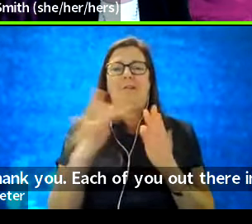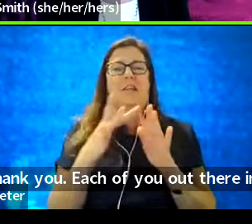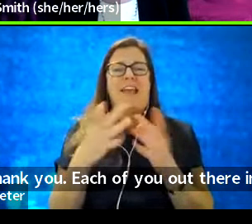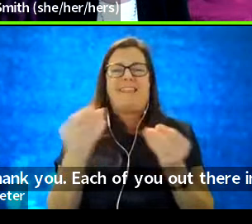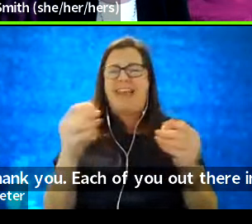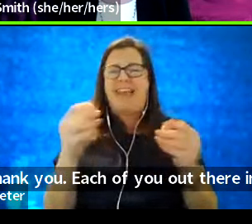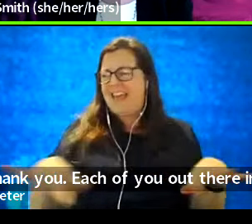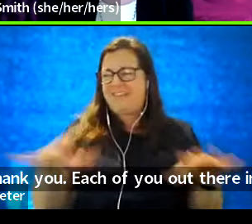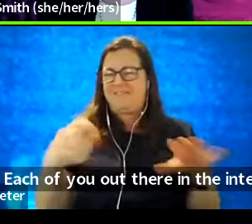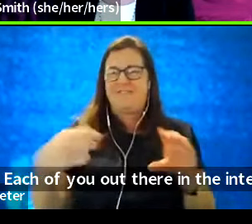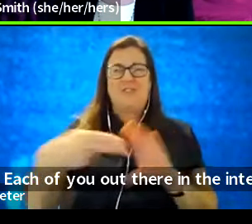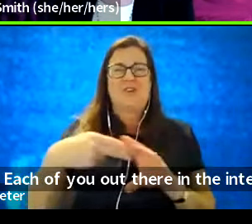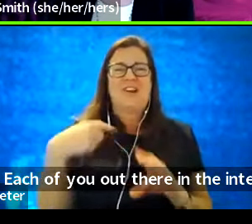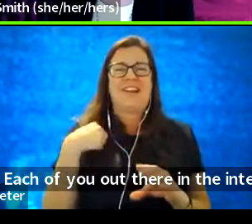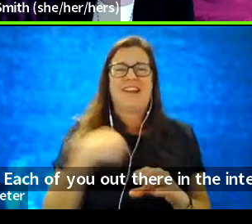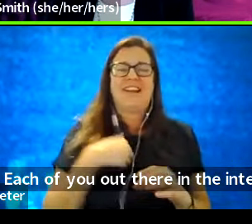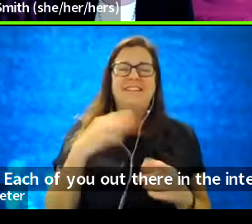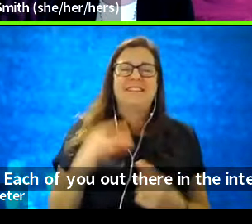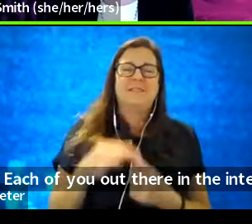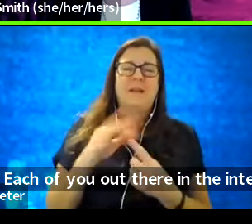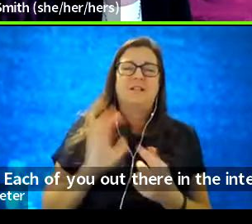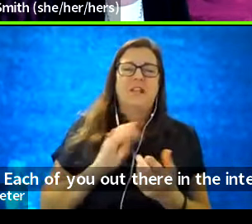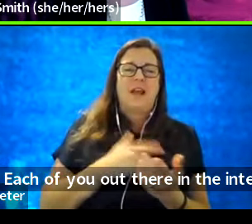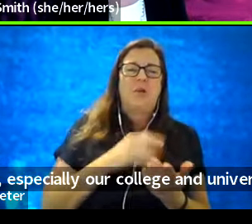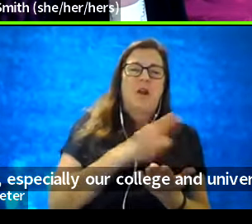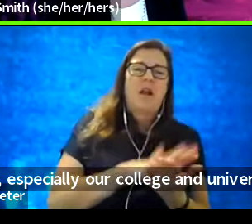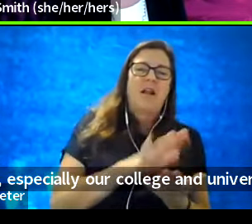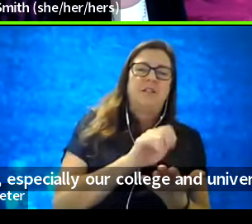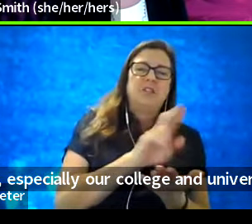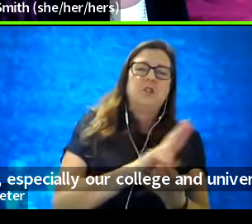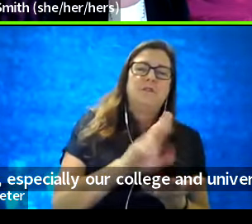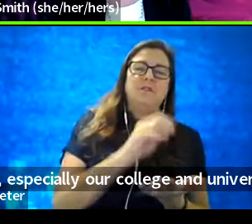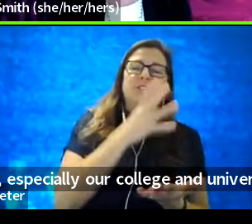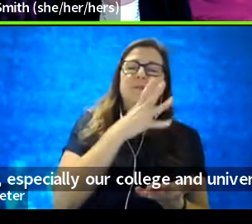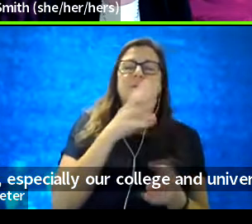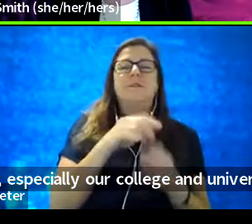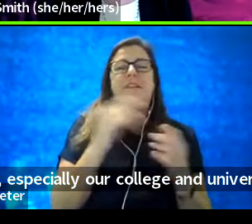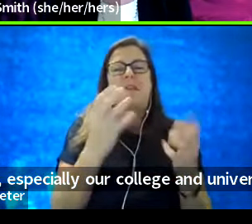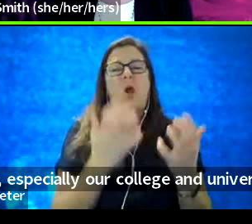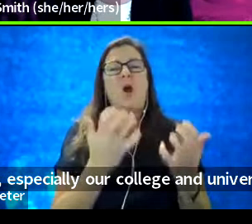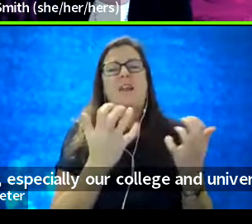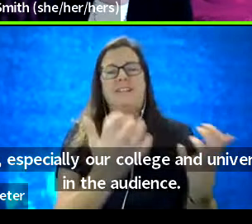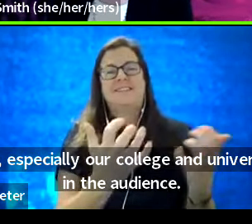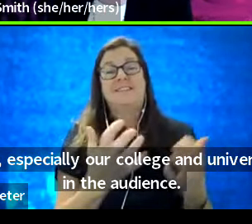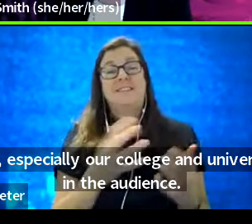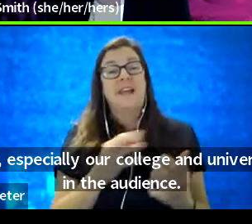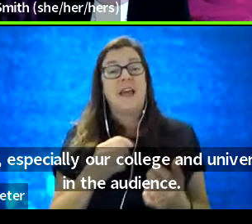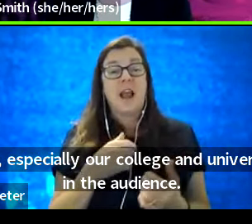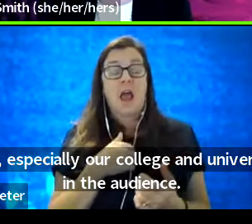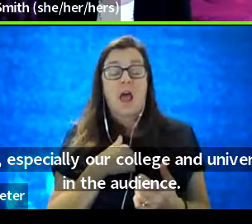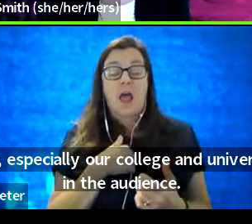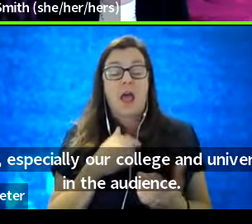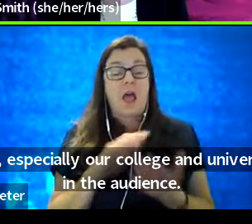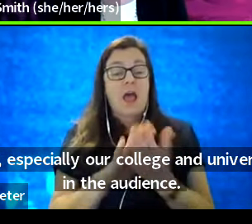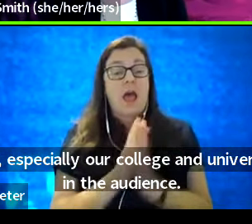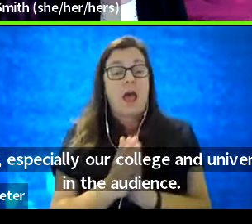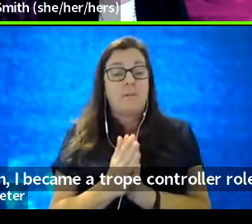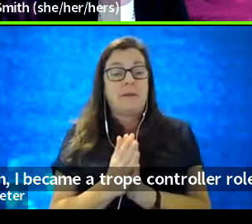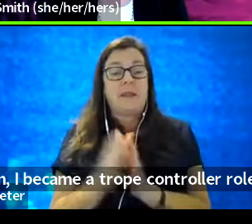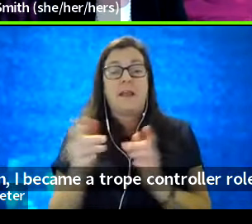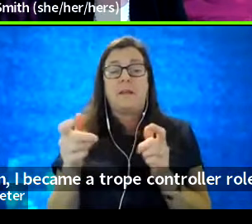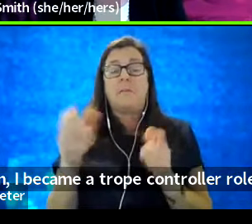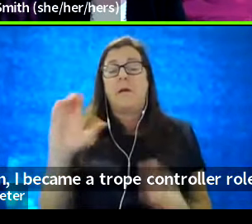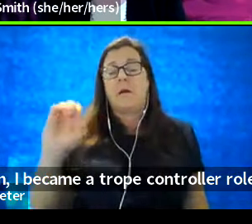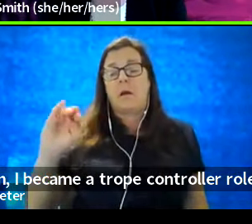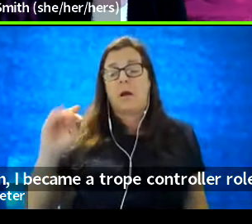for joining us, especially our college and university women in the audience. I, um, I became a troll controller